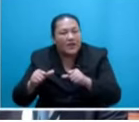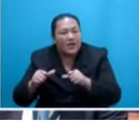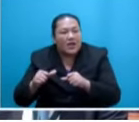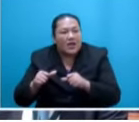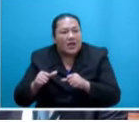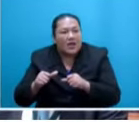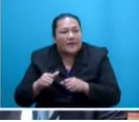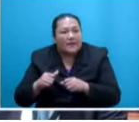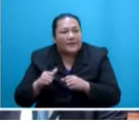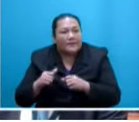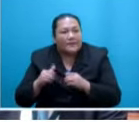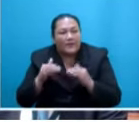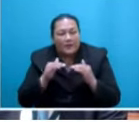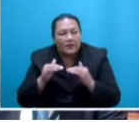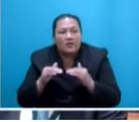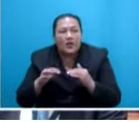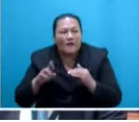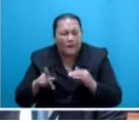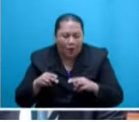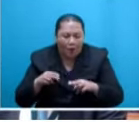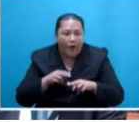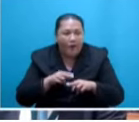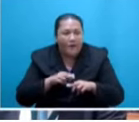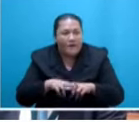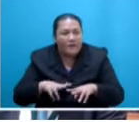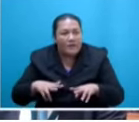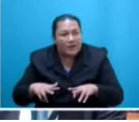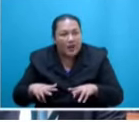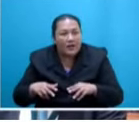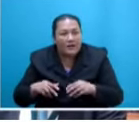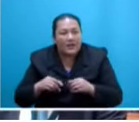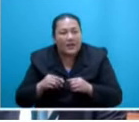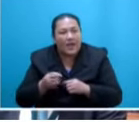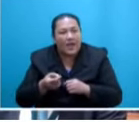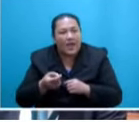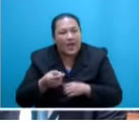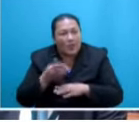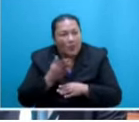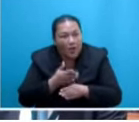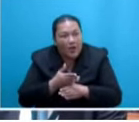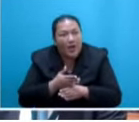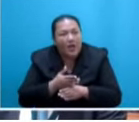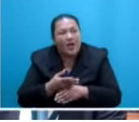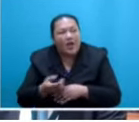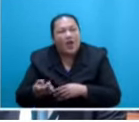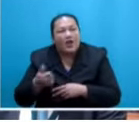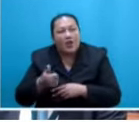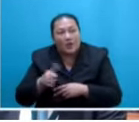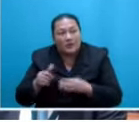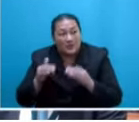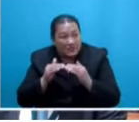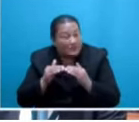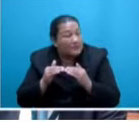Equality on opposed to feudal status and equality in terms of citizens' rights to self-government, as opposed to the